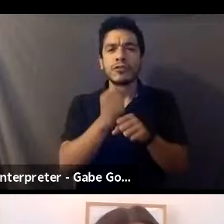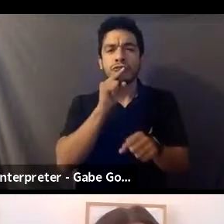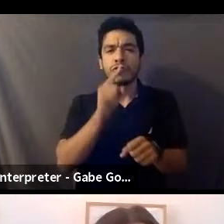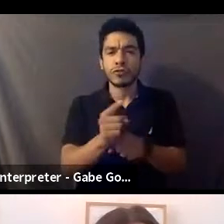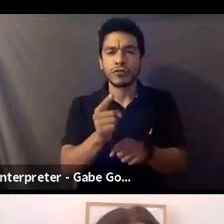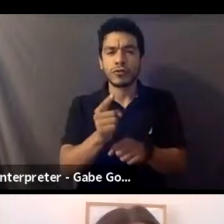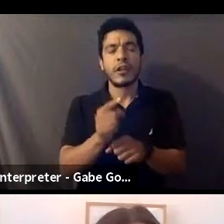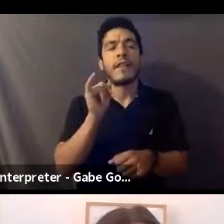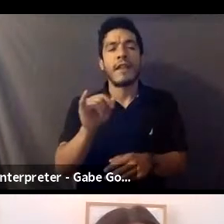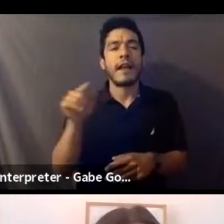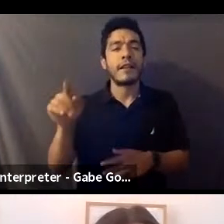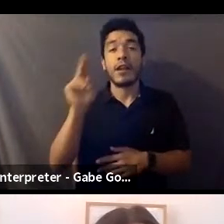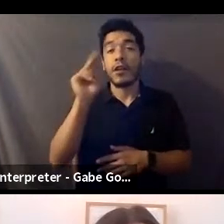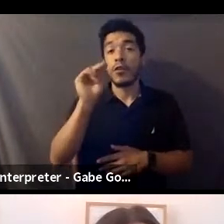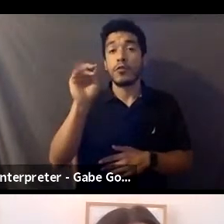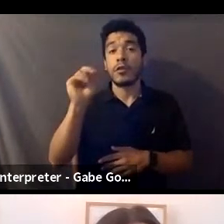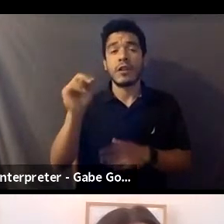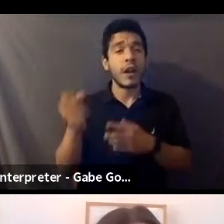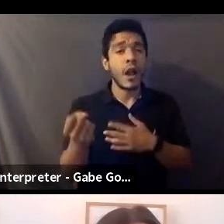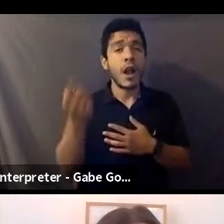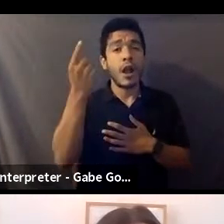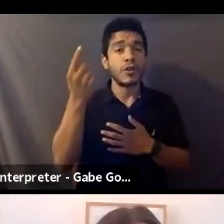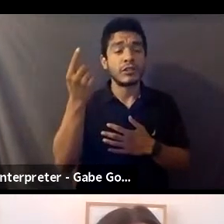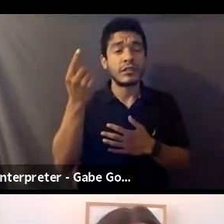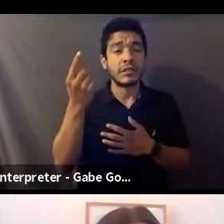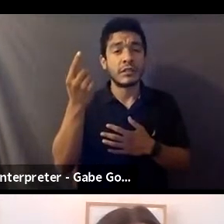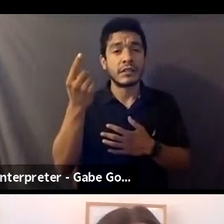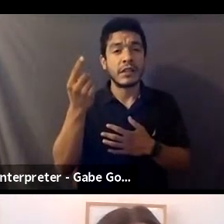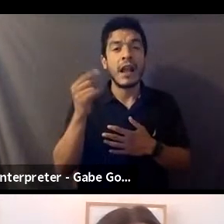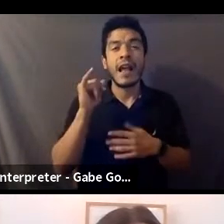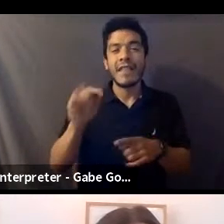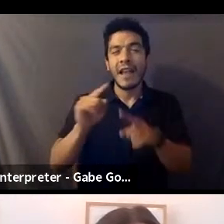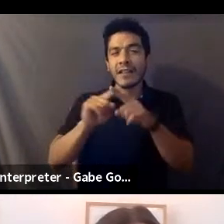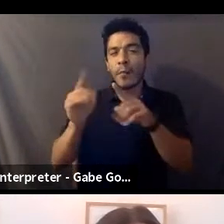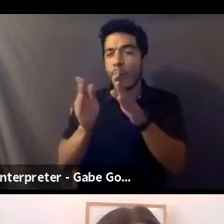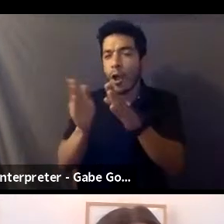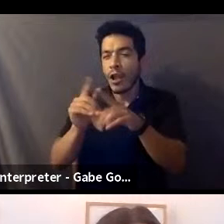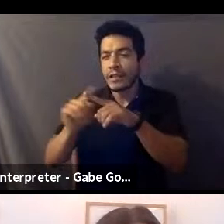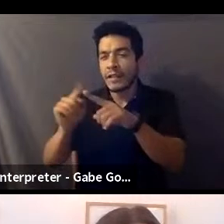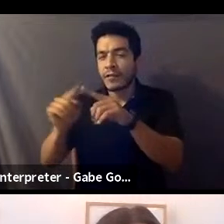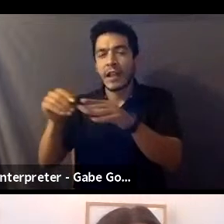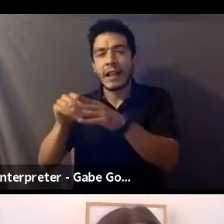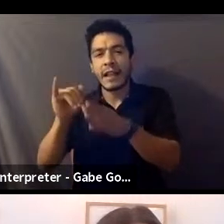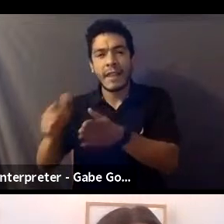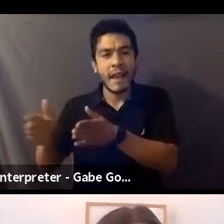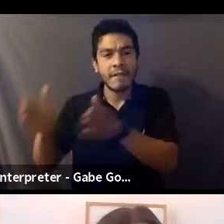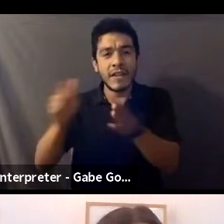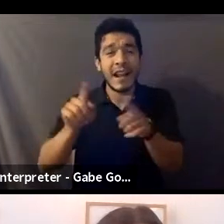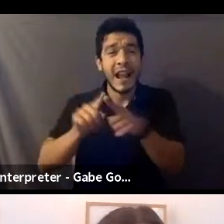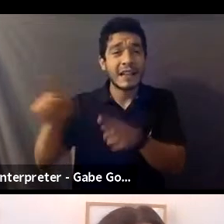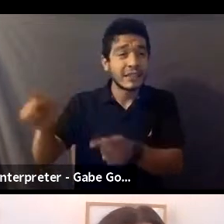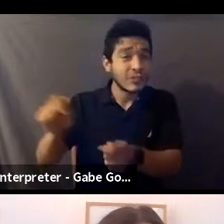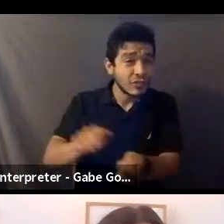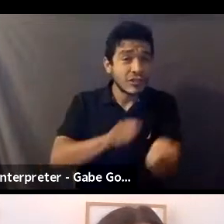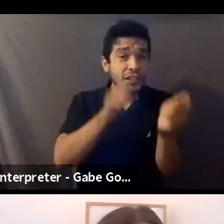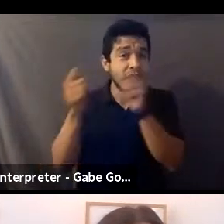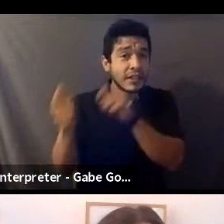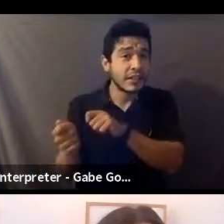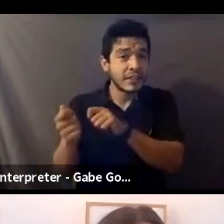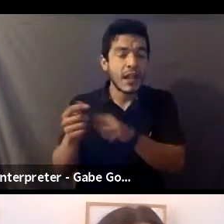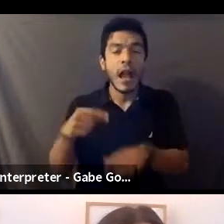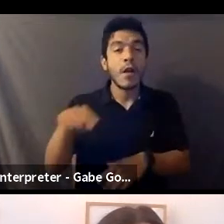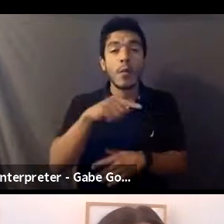understands the nuances of the field, that as it evolves, that we are